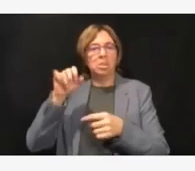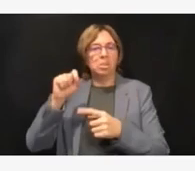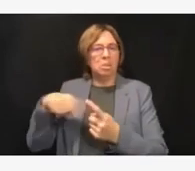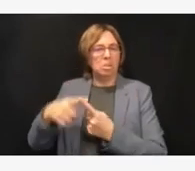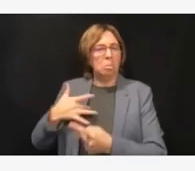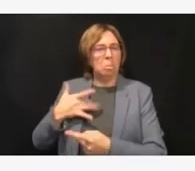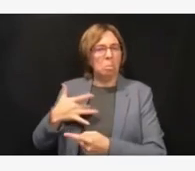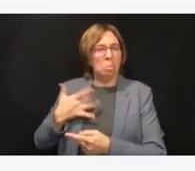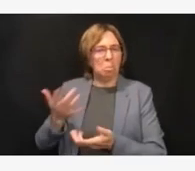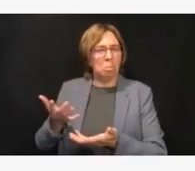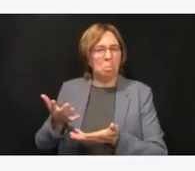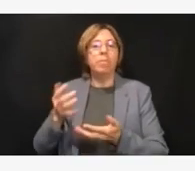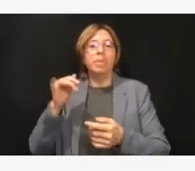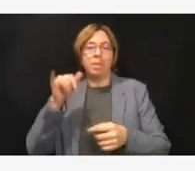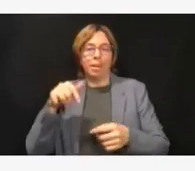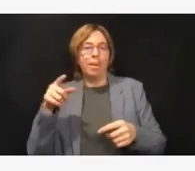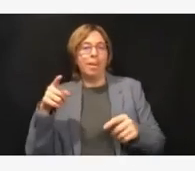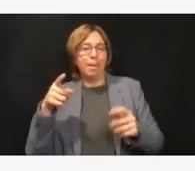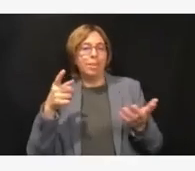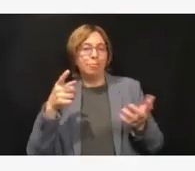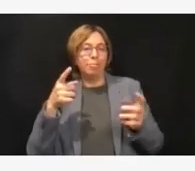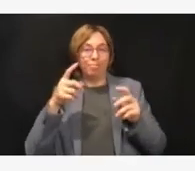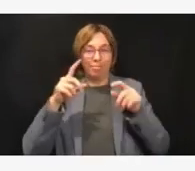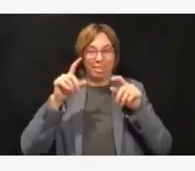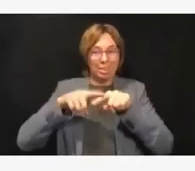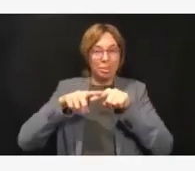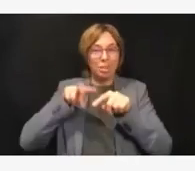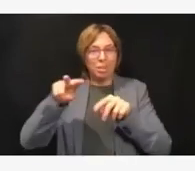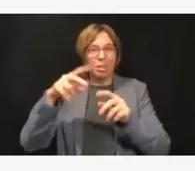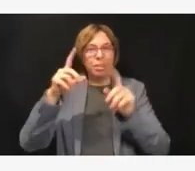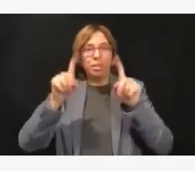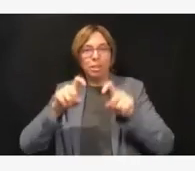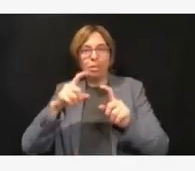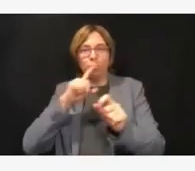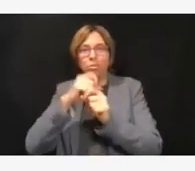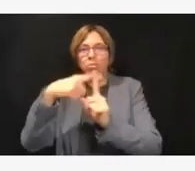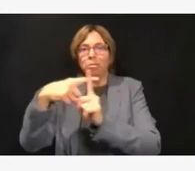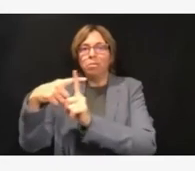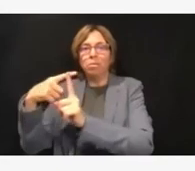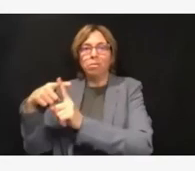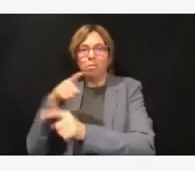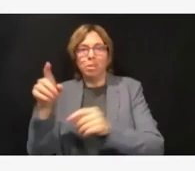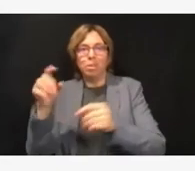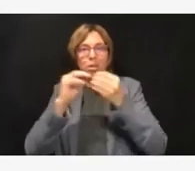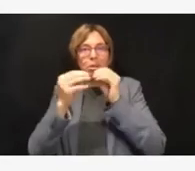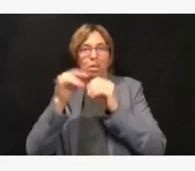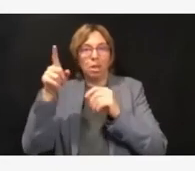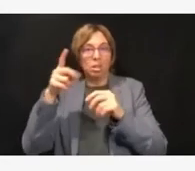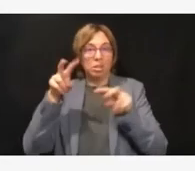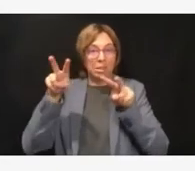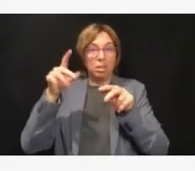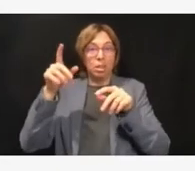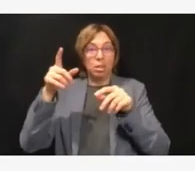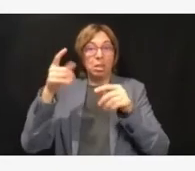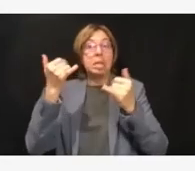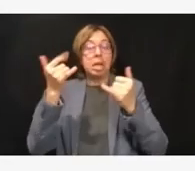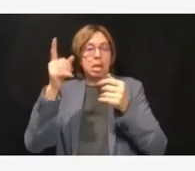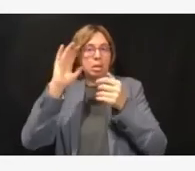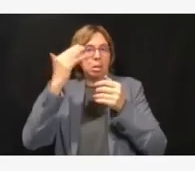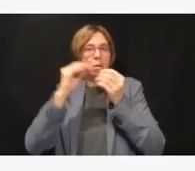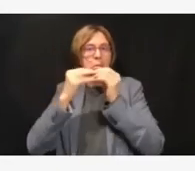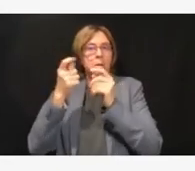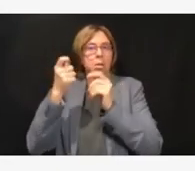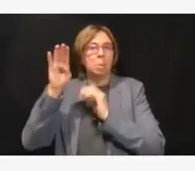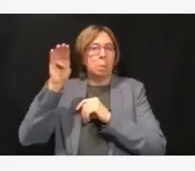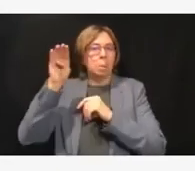percent of tests given that show a positive result for COVID are declining in North Idaho. The number of cases are declining and the number